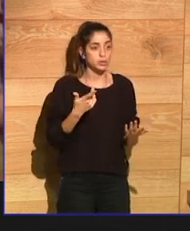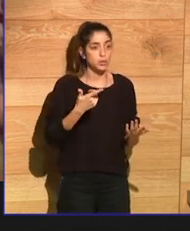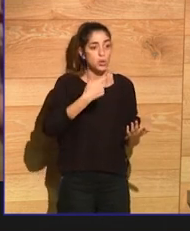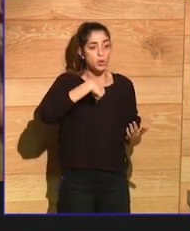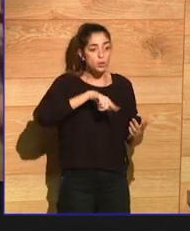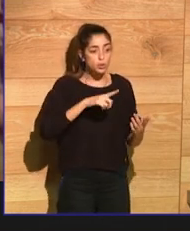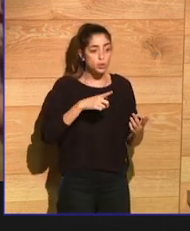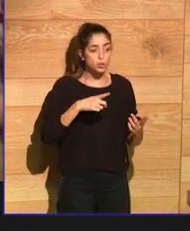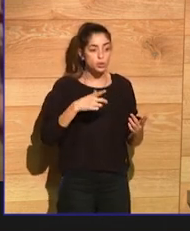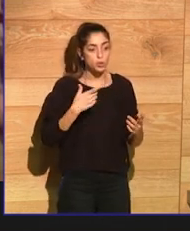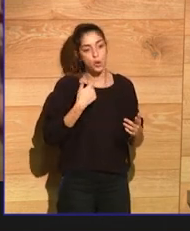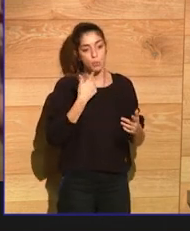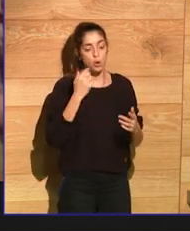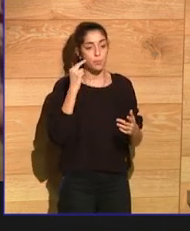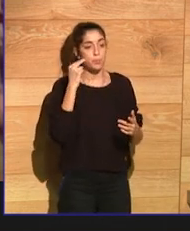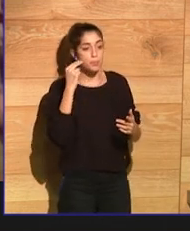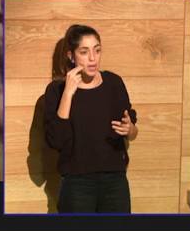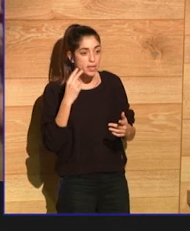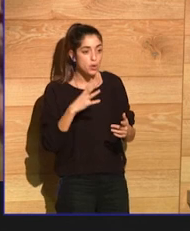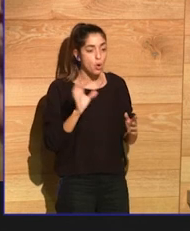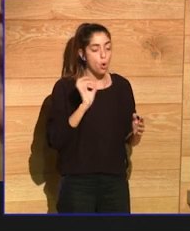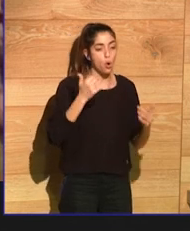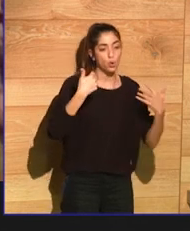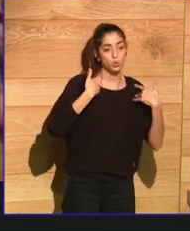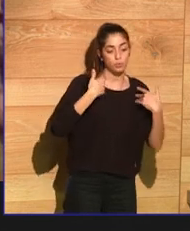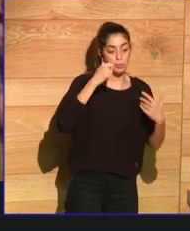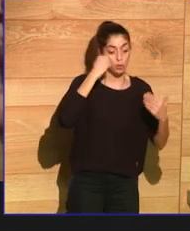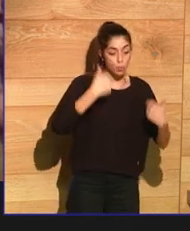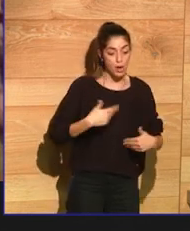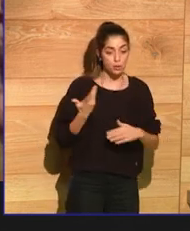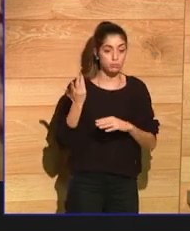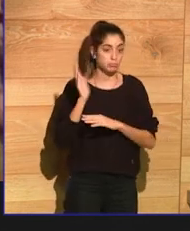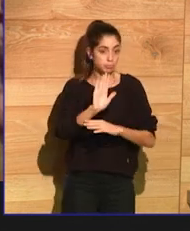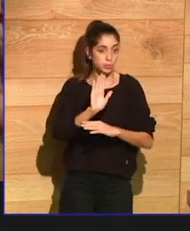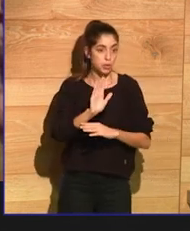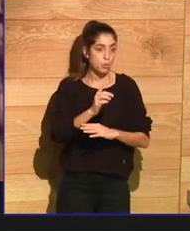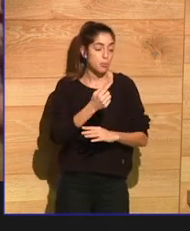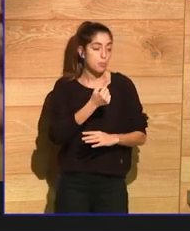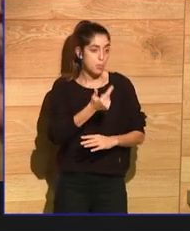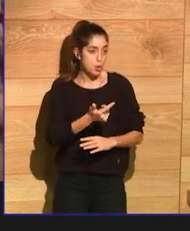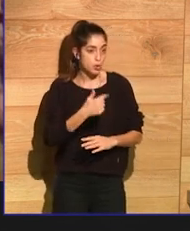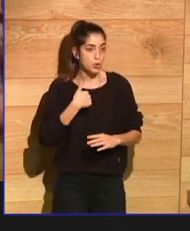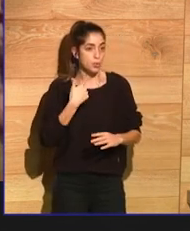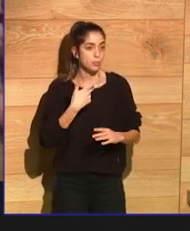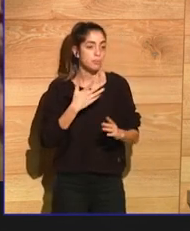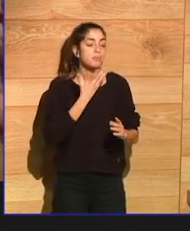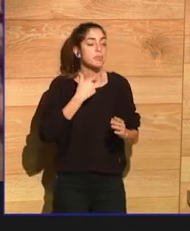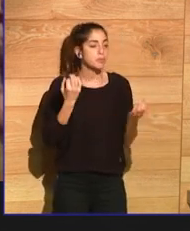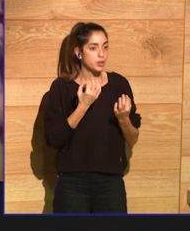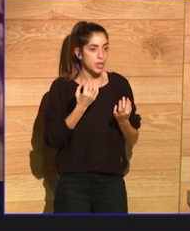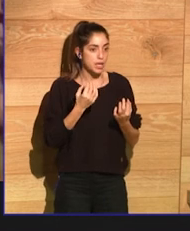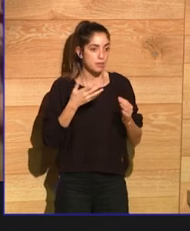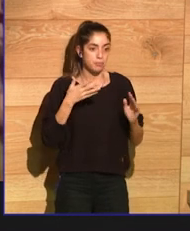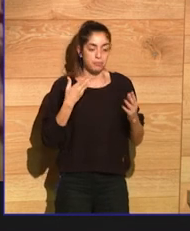suffering. But I would much rather live a much larger life, even if that means a greater exposure to